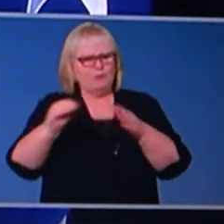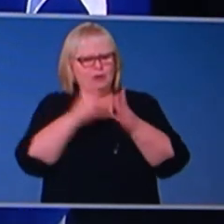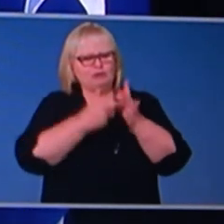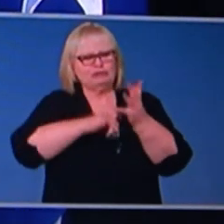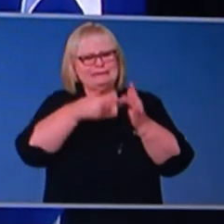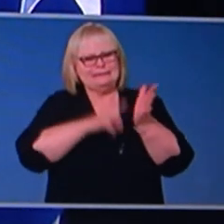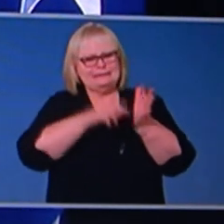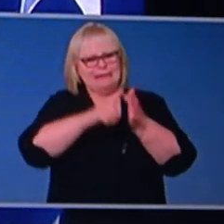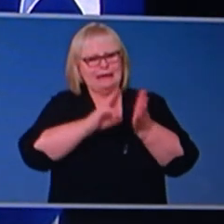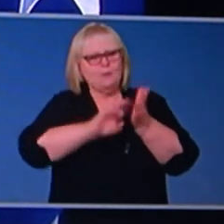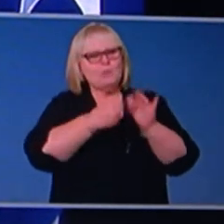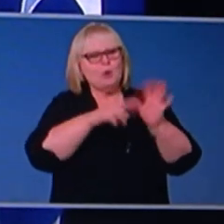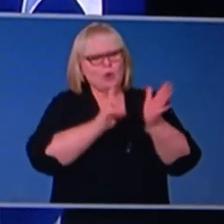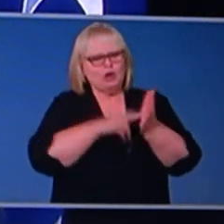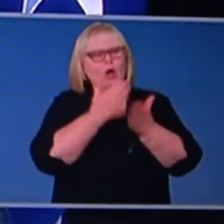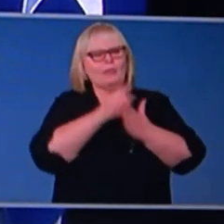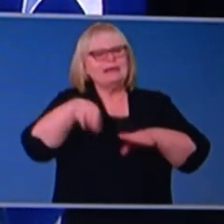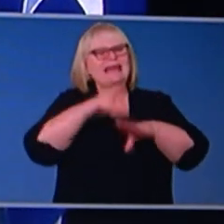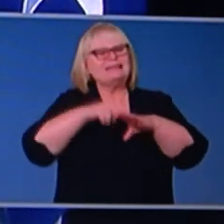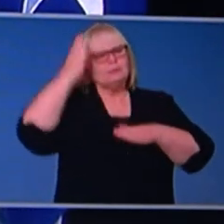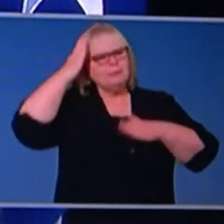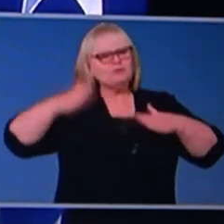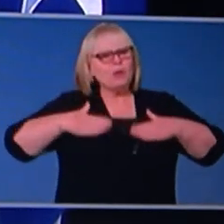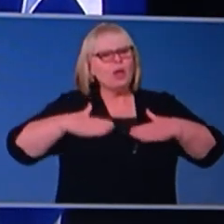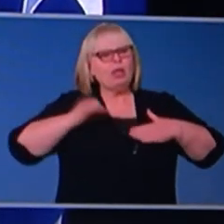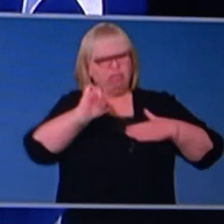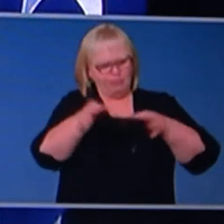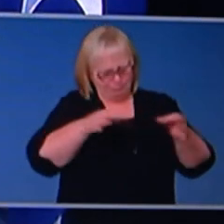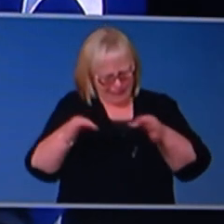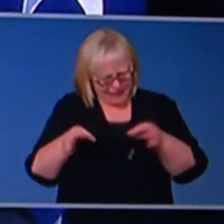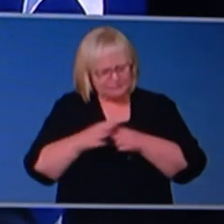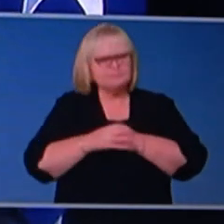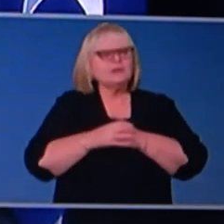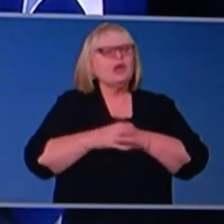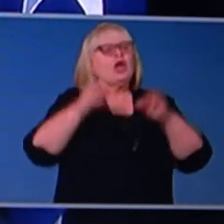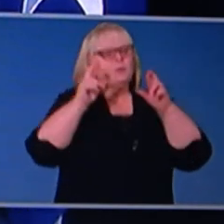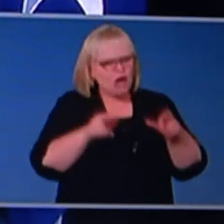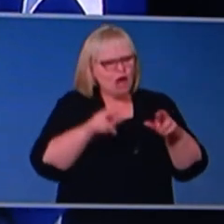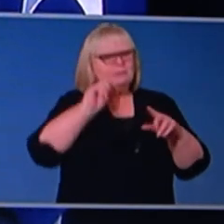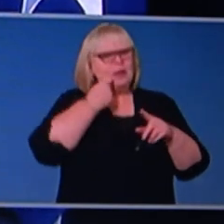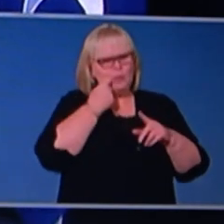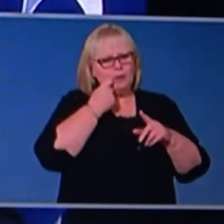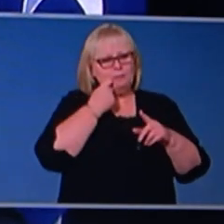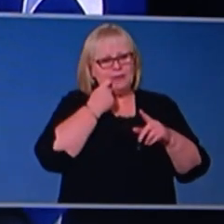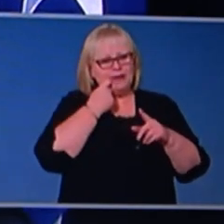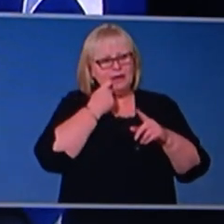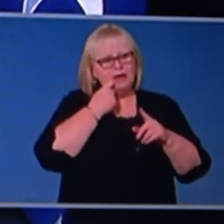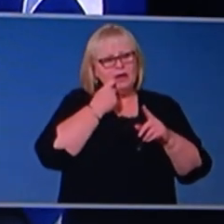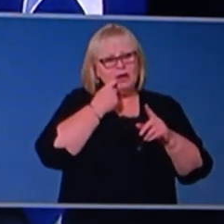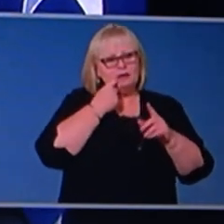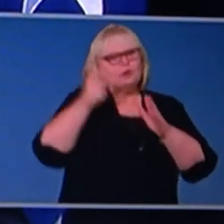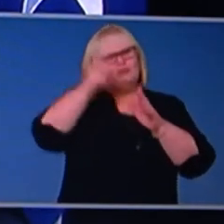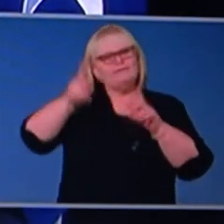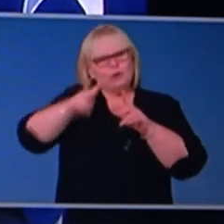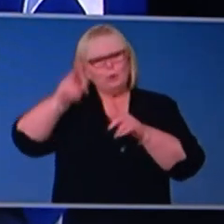Morgan on the National Mental Health Plan, and that's coming together. And we anticipate that hopefully that'll be in a position to be reviewed next